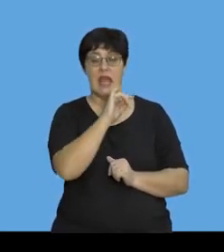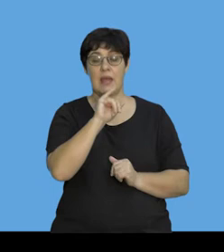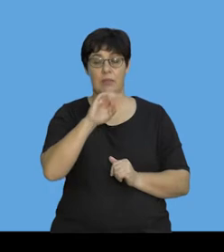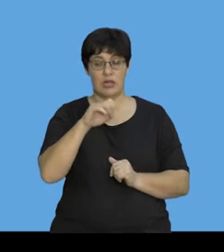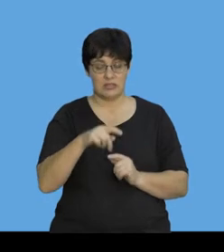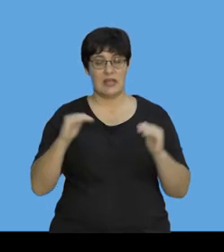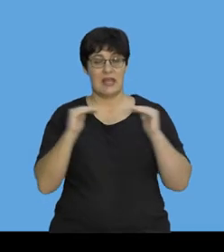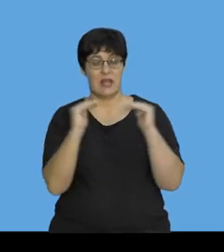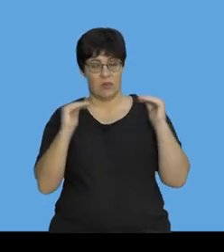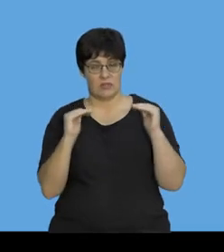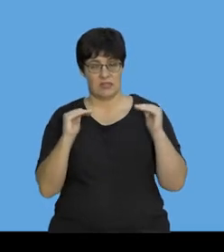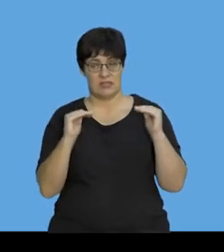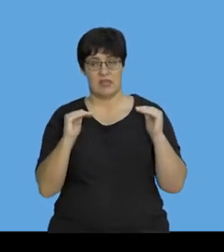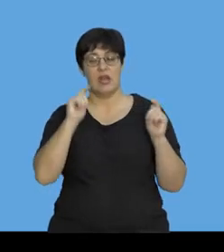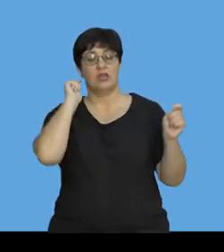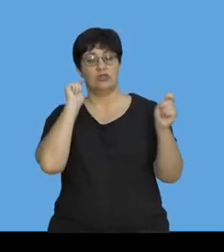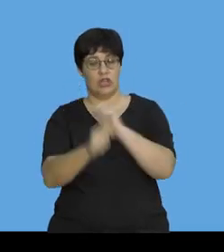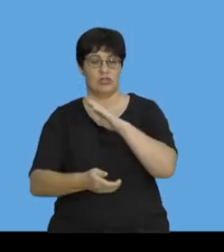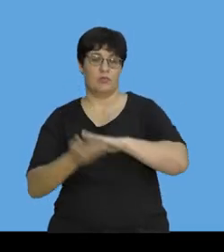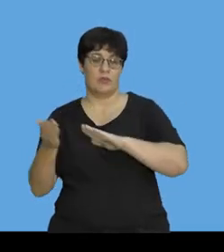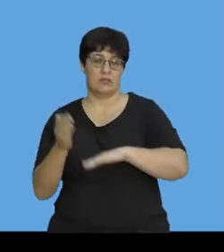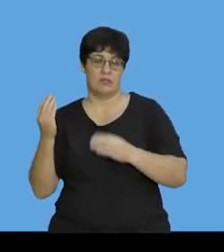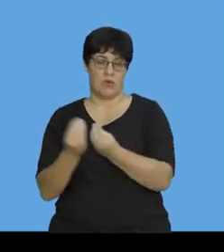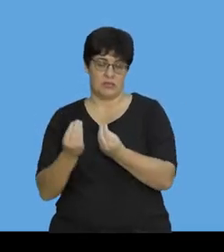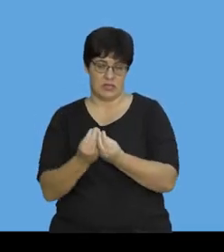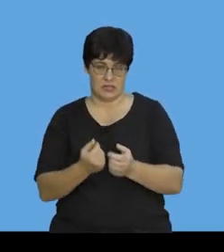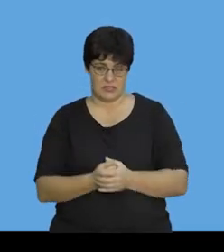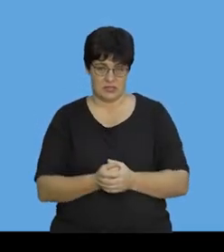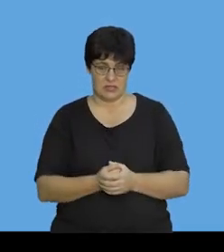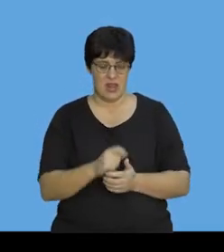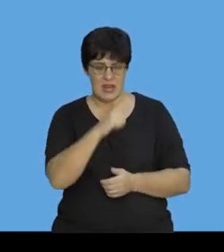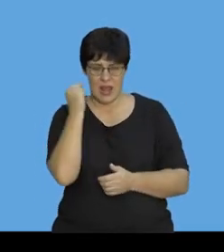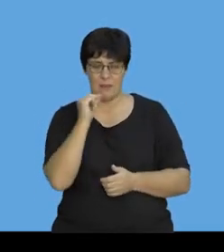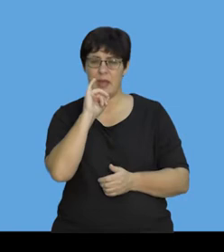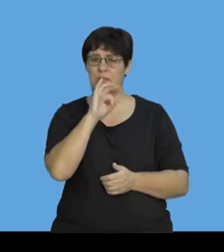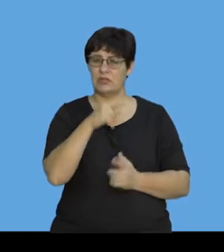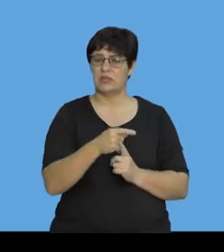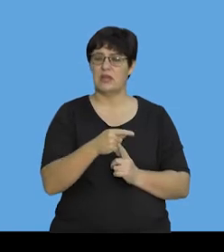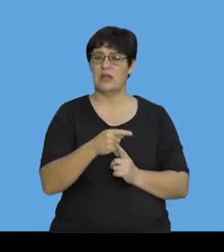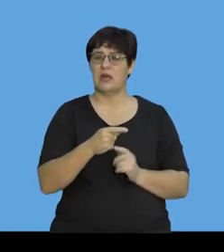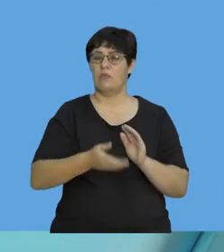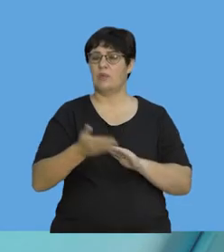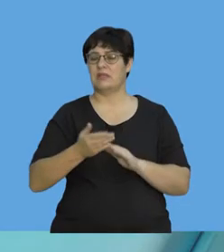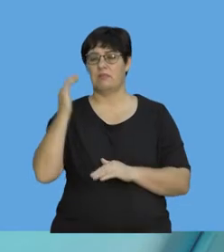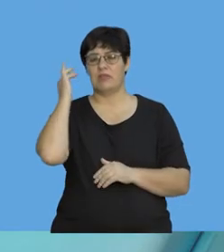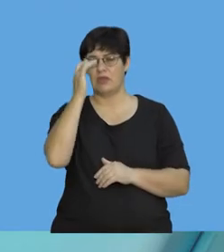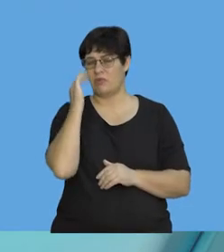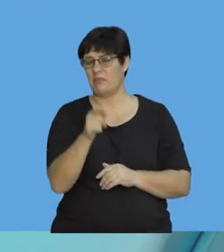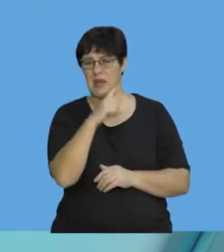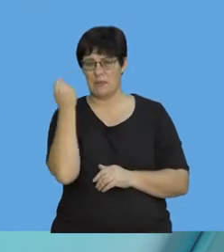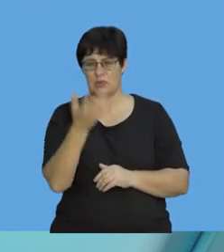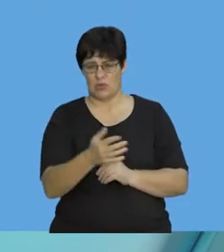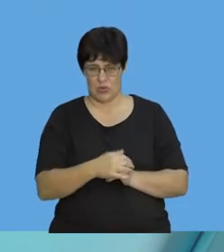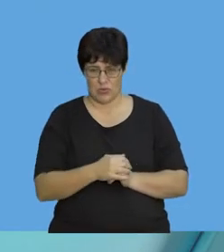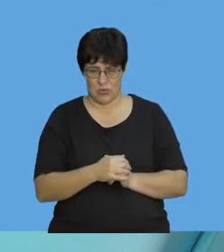impulse is equal to the change in momentum of an object. They call it the impulse momentum theorem. So,